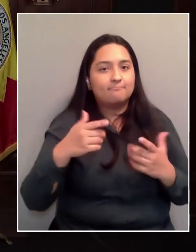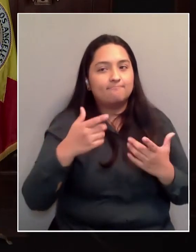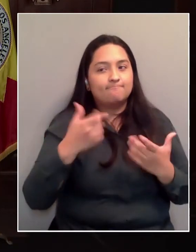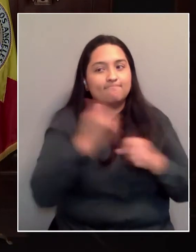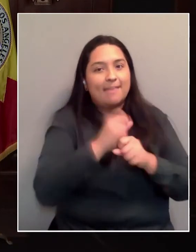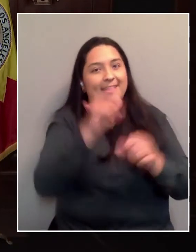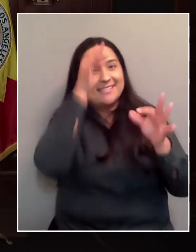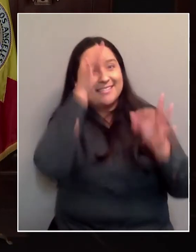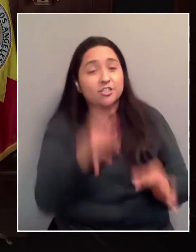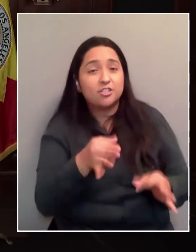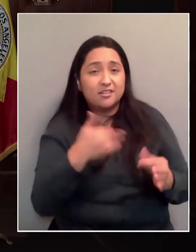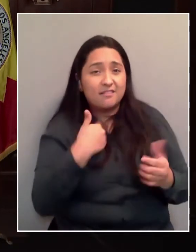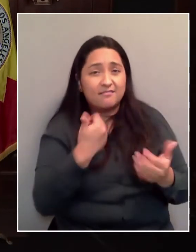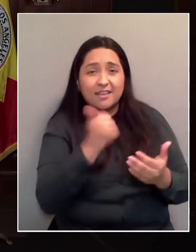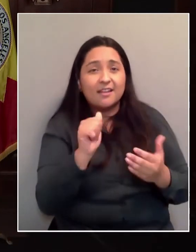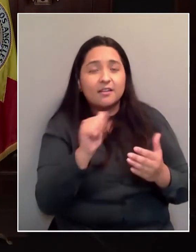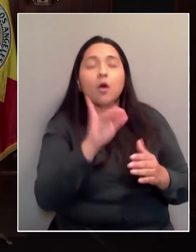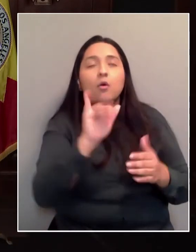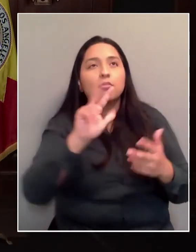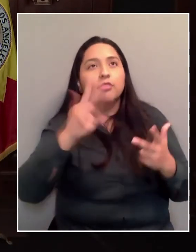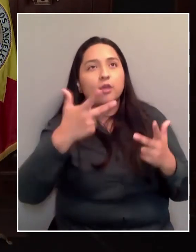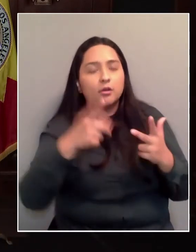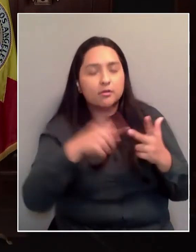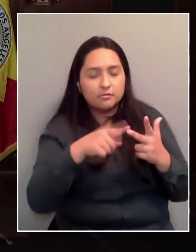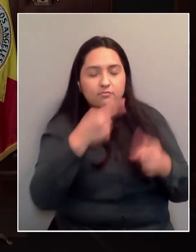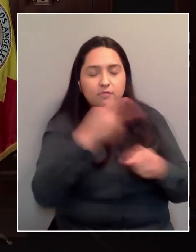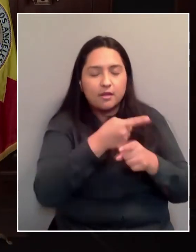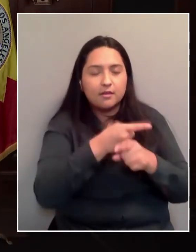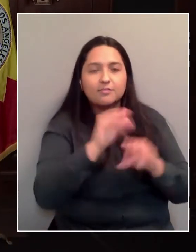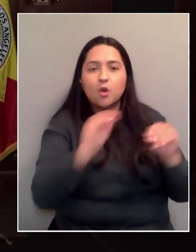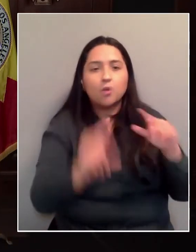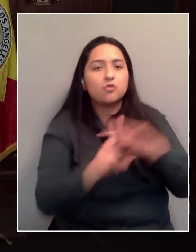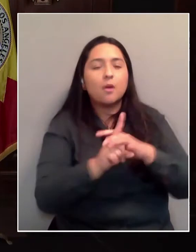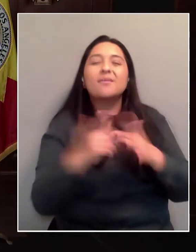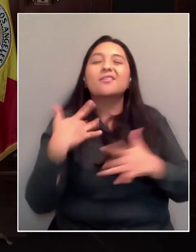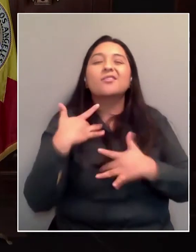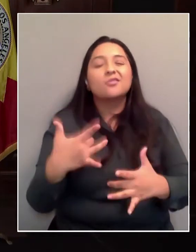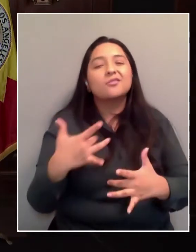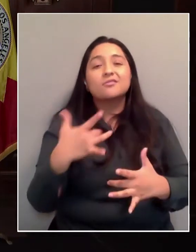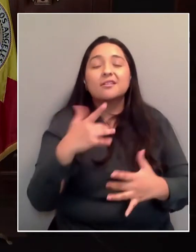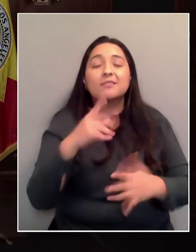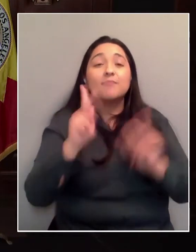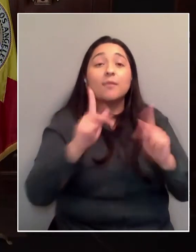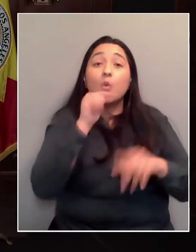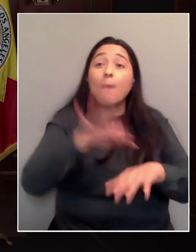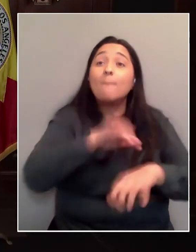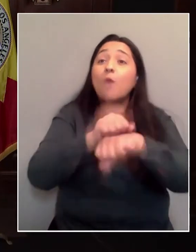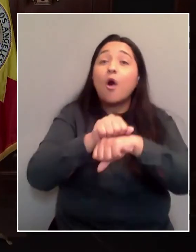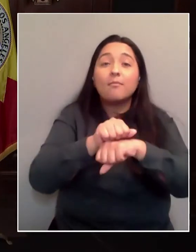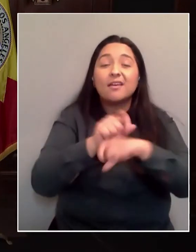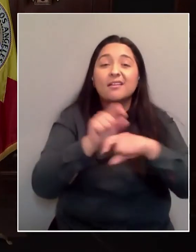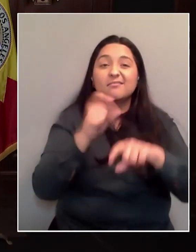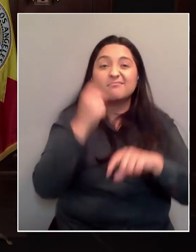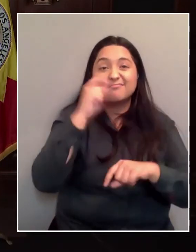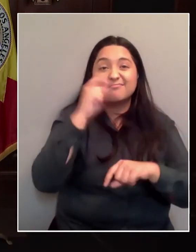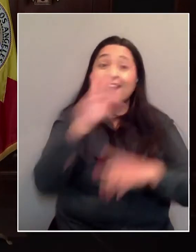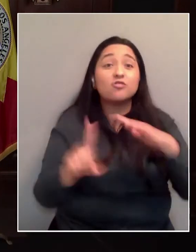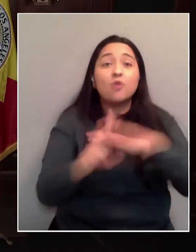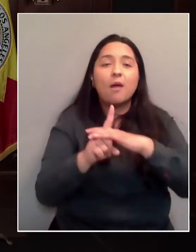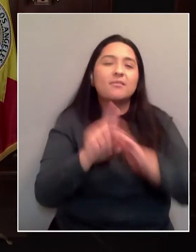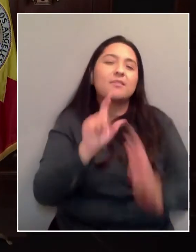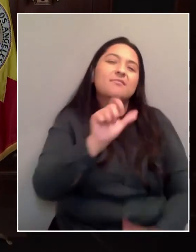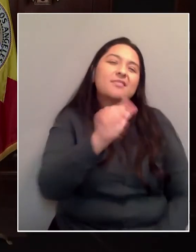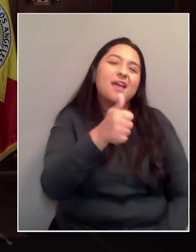any of that? Oh, sorry, the no show rate rate, said it's usually about 10 to 12%, similar to what our testing rate was, for whatever reason,